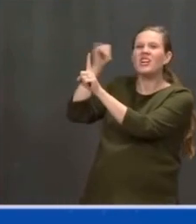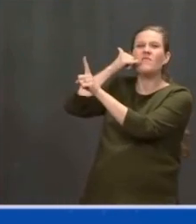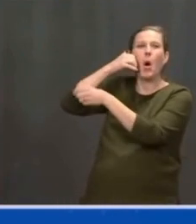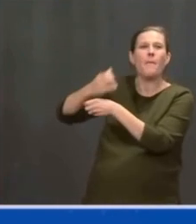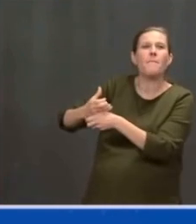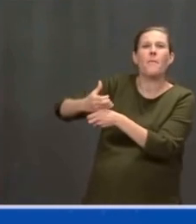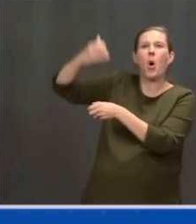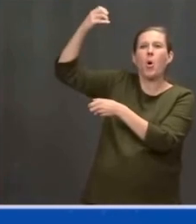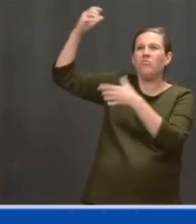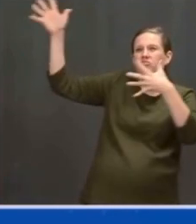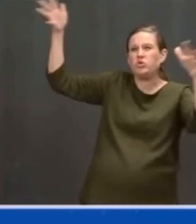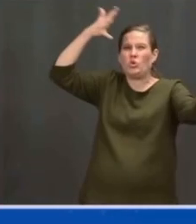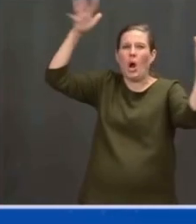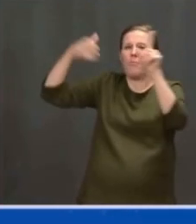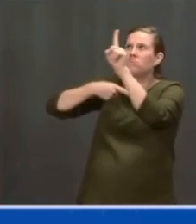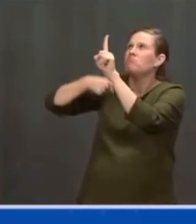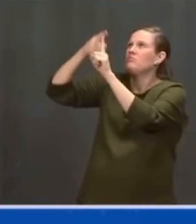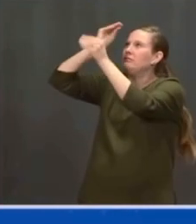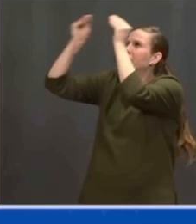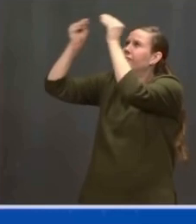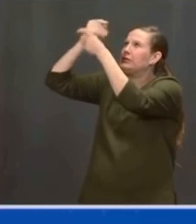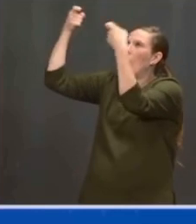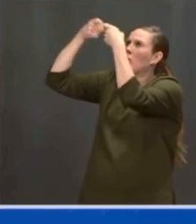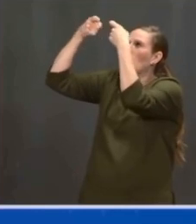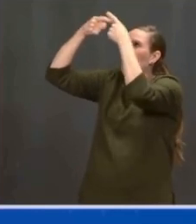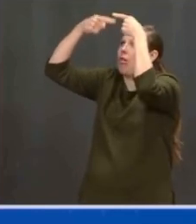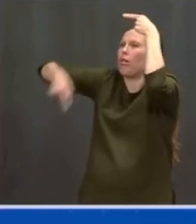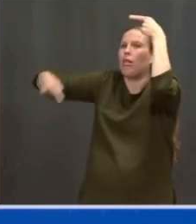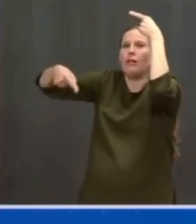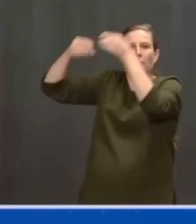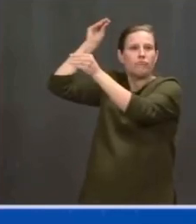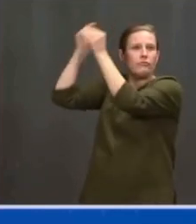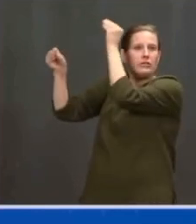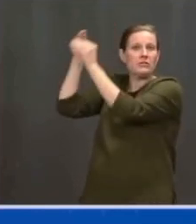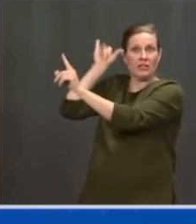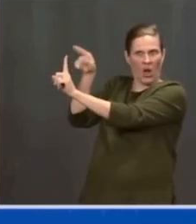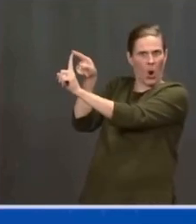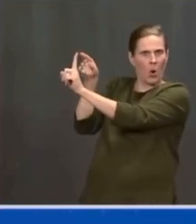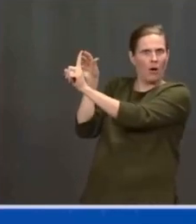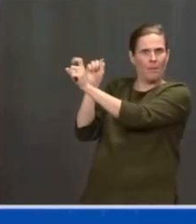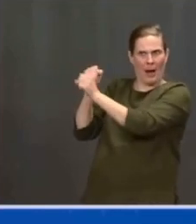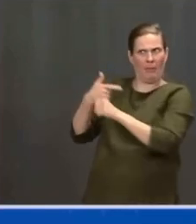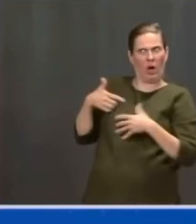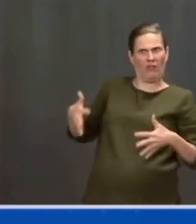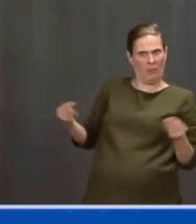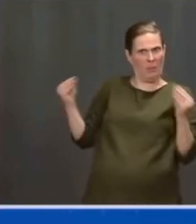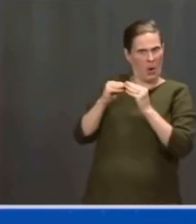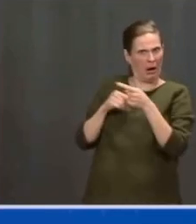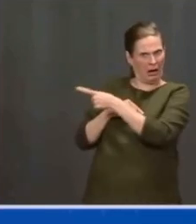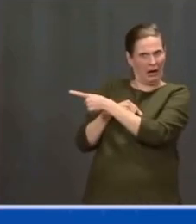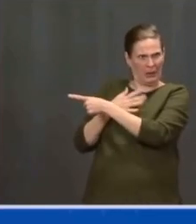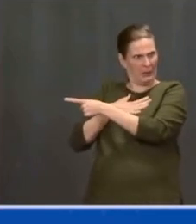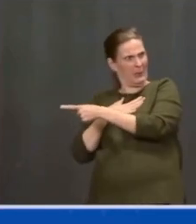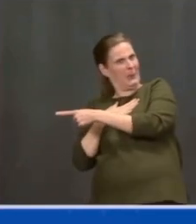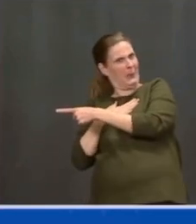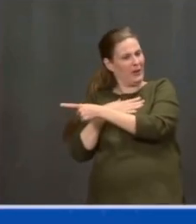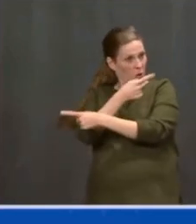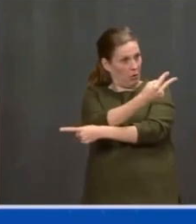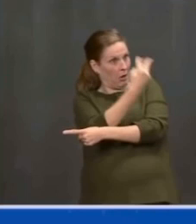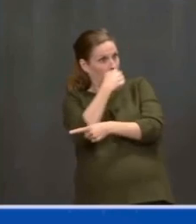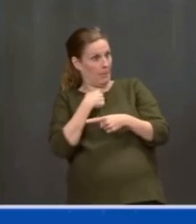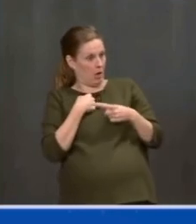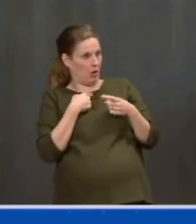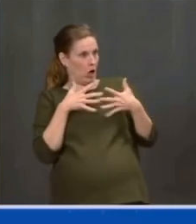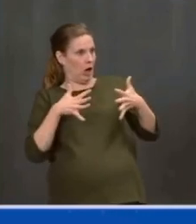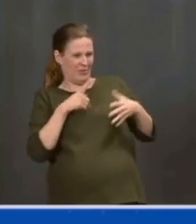that knocked out everybody's electricity, put a transformer. That's what would make me nervous. So what you did was really good. I